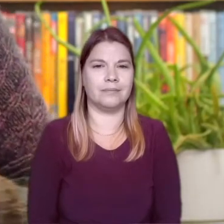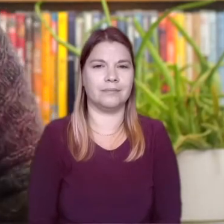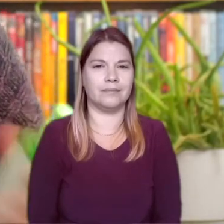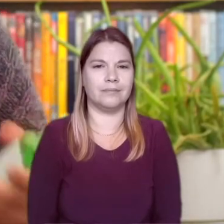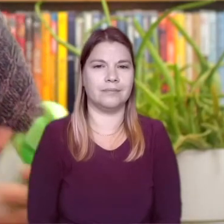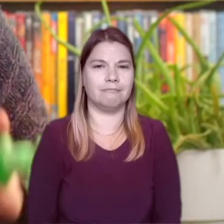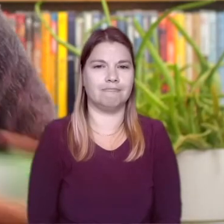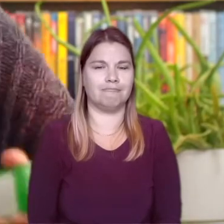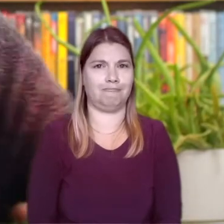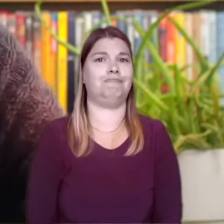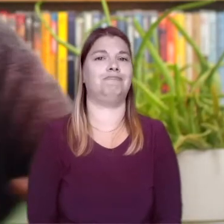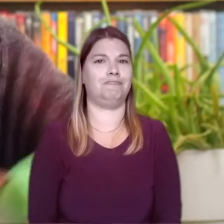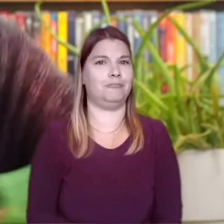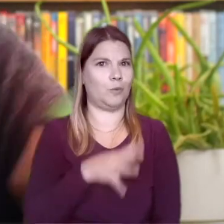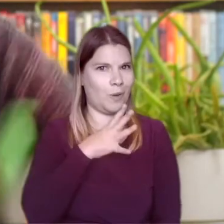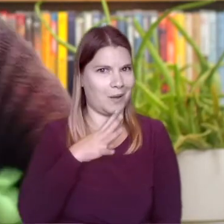wow